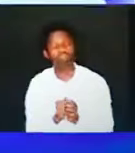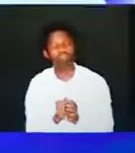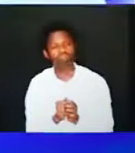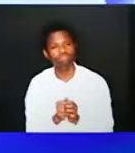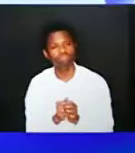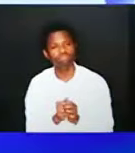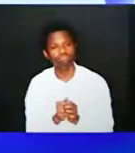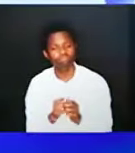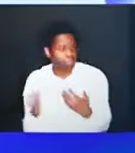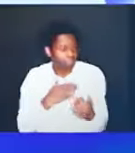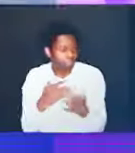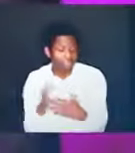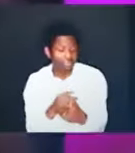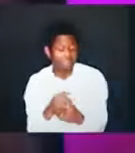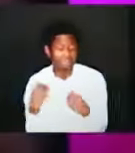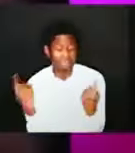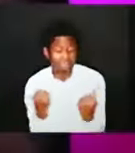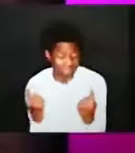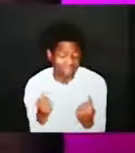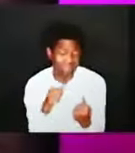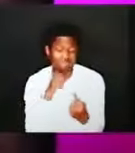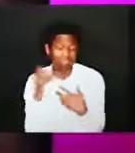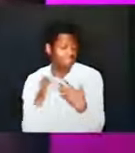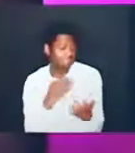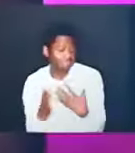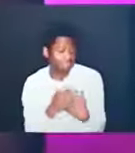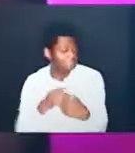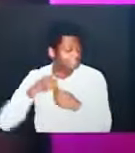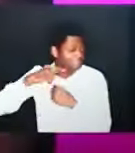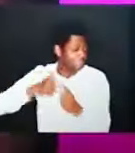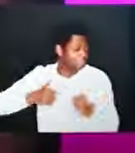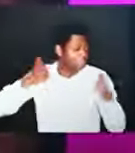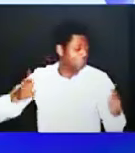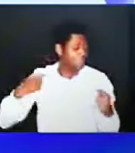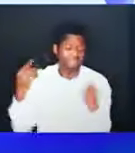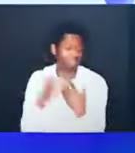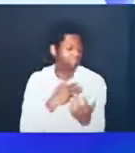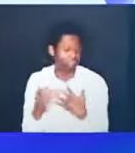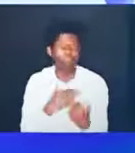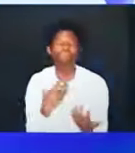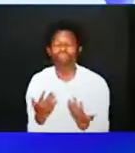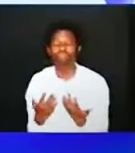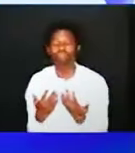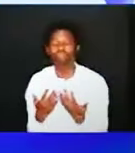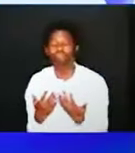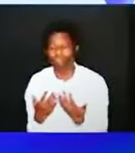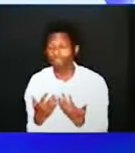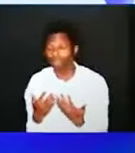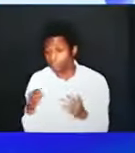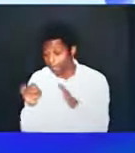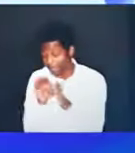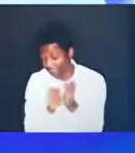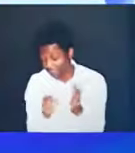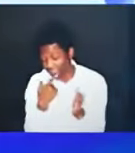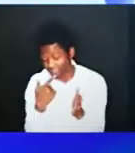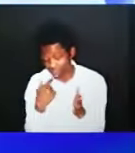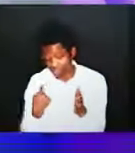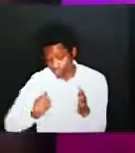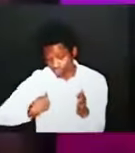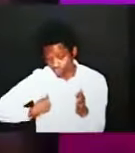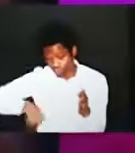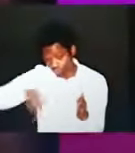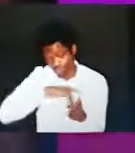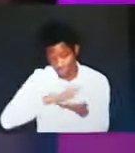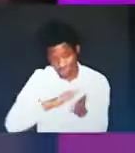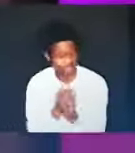despite our transgression and scripture says that it is by grace you have been saved